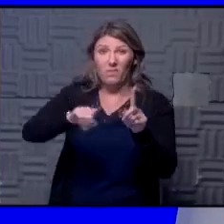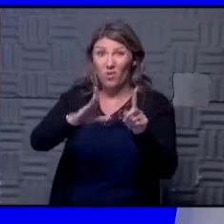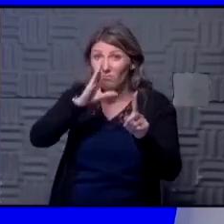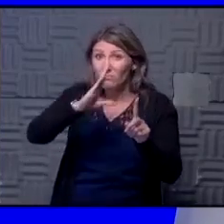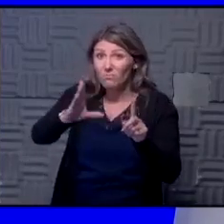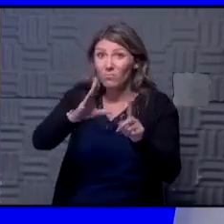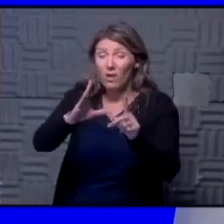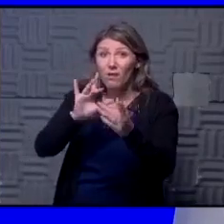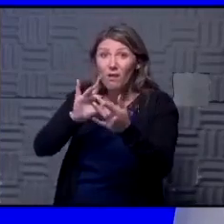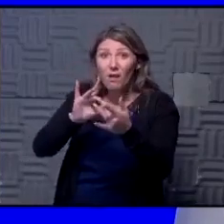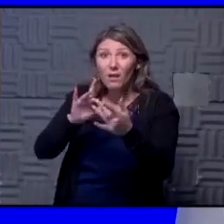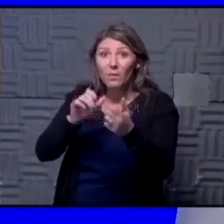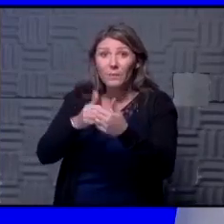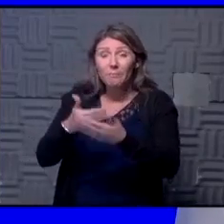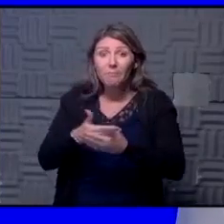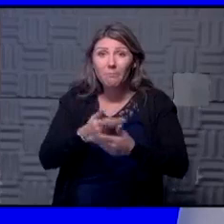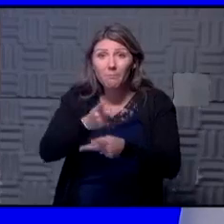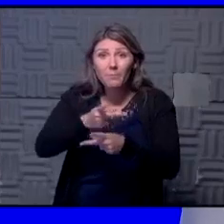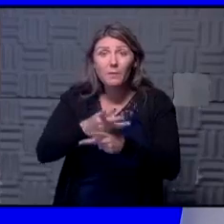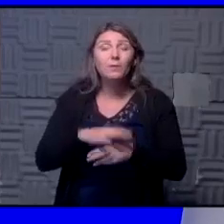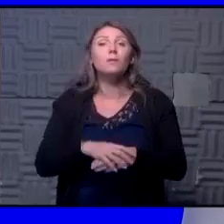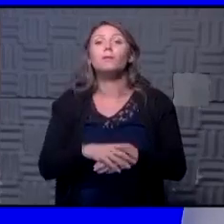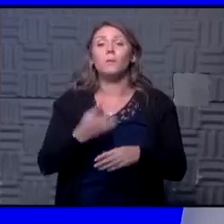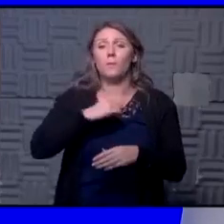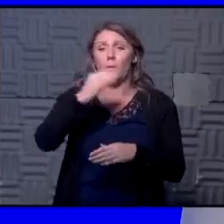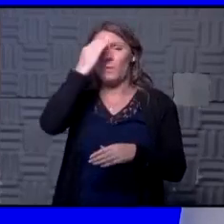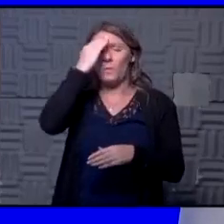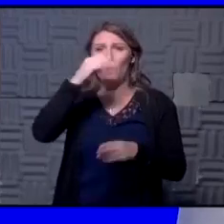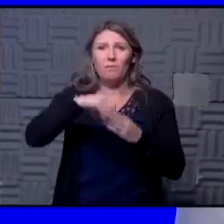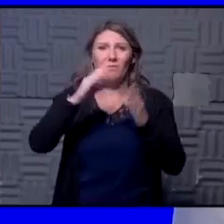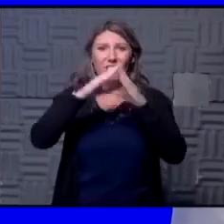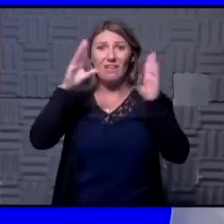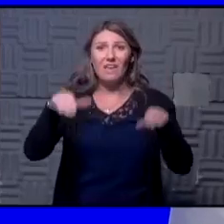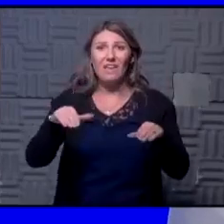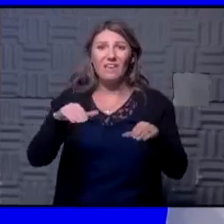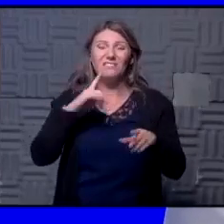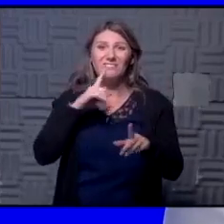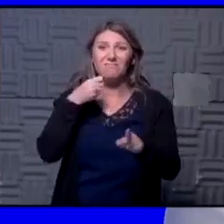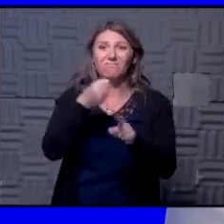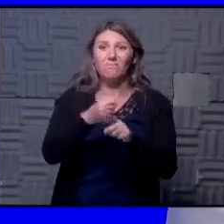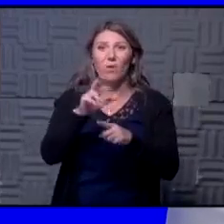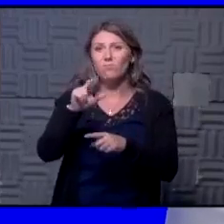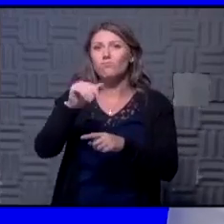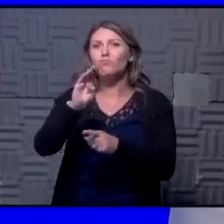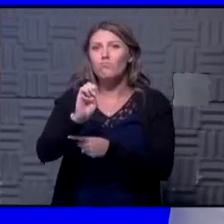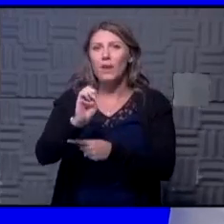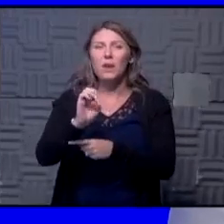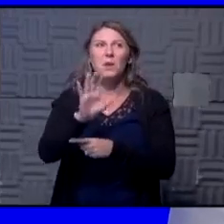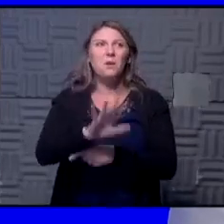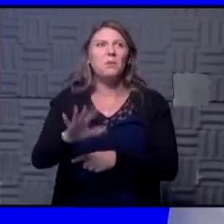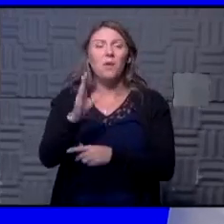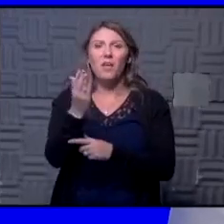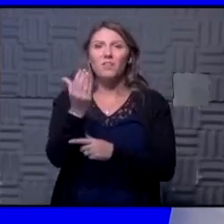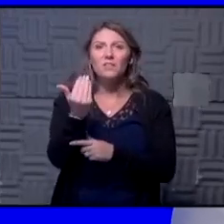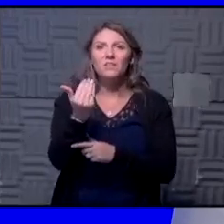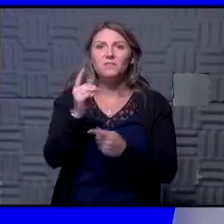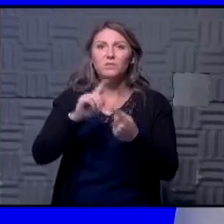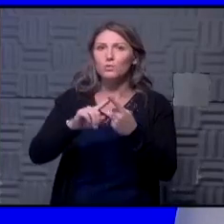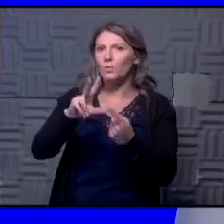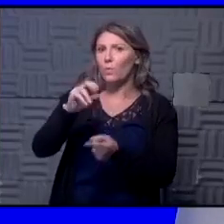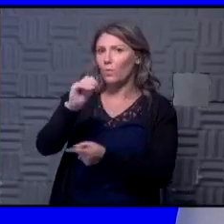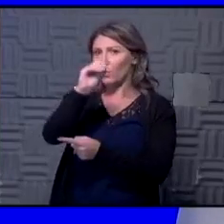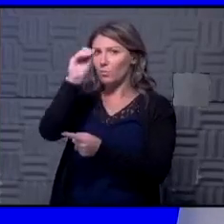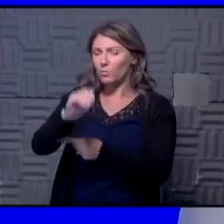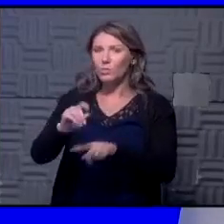you know there is certainly we know that in the household typically household attack rates are about 15 to 30 percent depending on